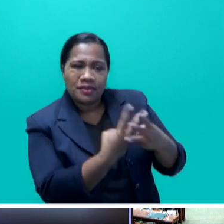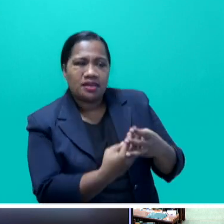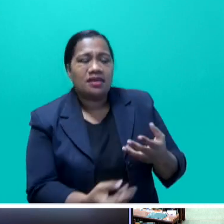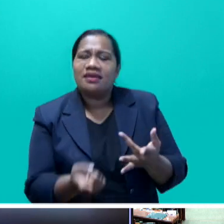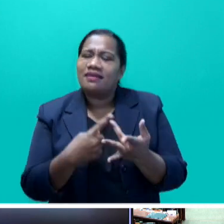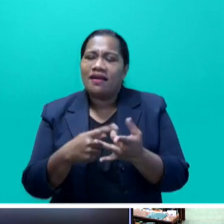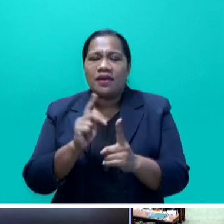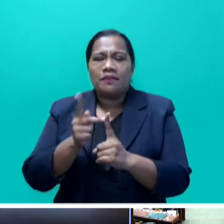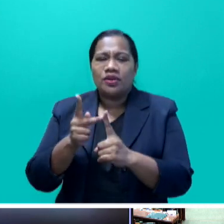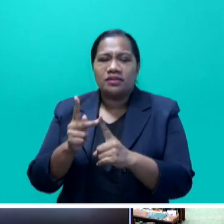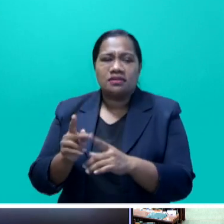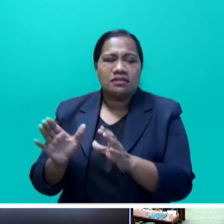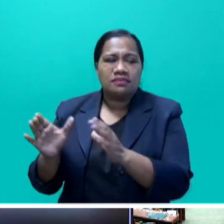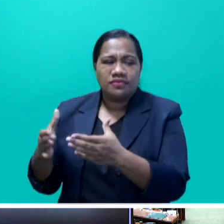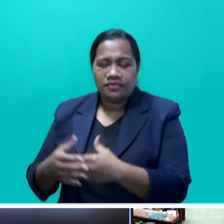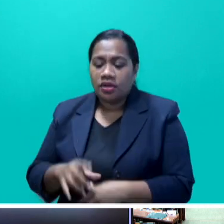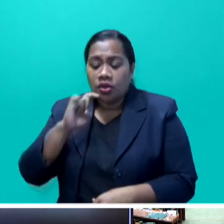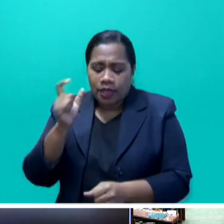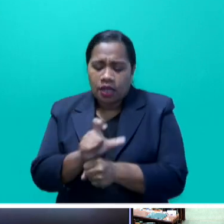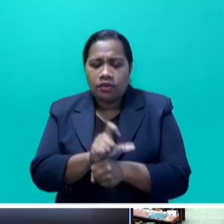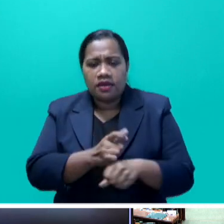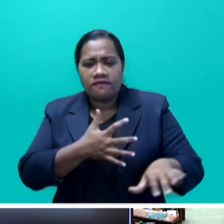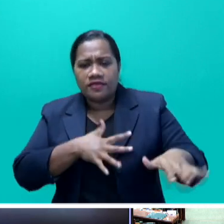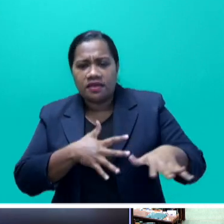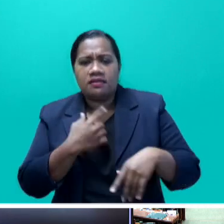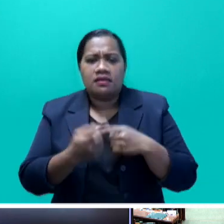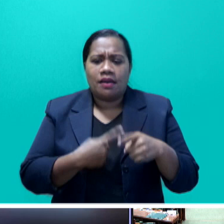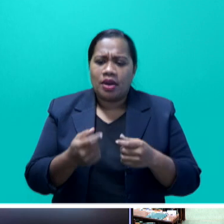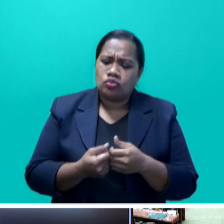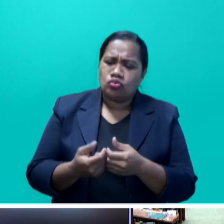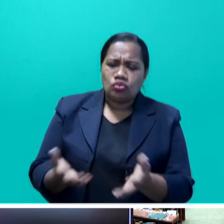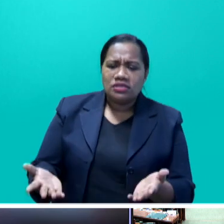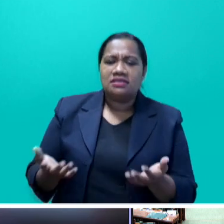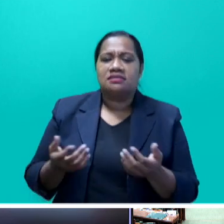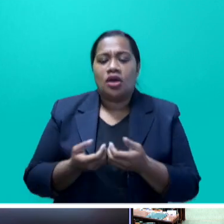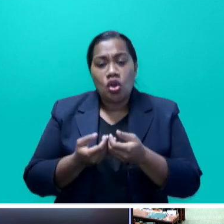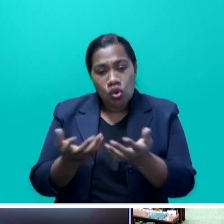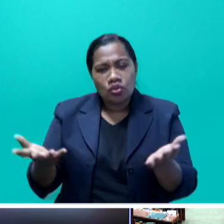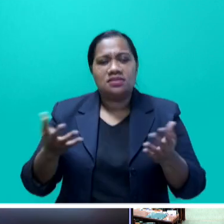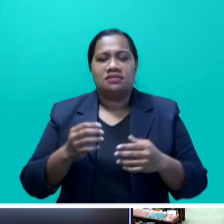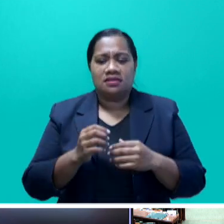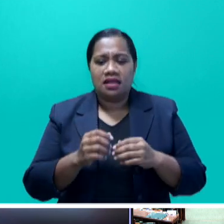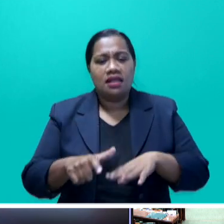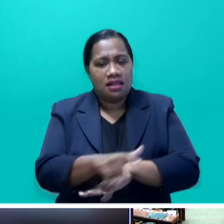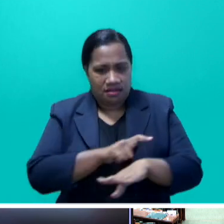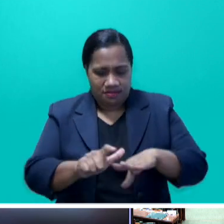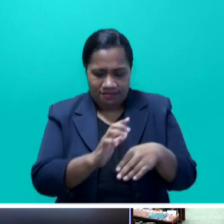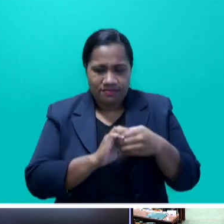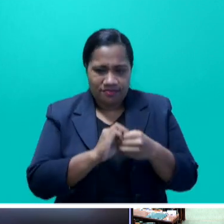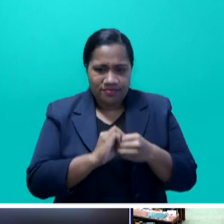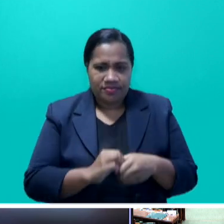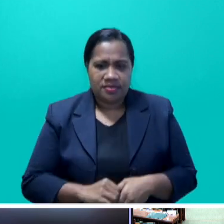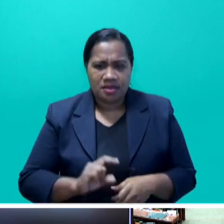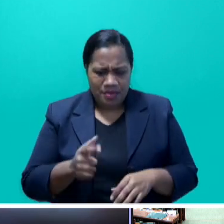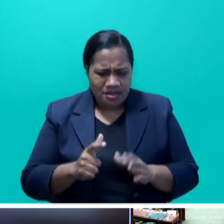parties allied with them create fear about losing ownership of land, even knowing that the law guarantees the tauke